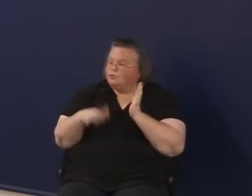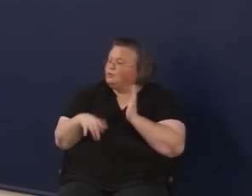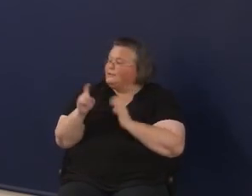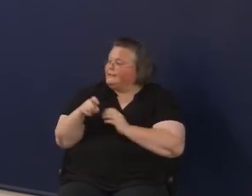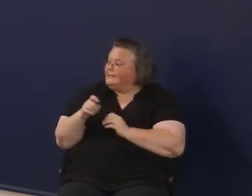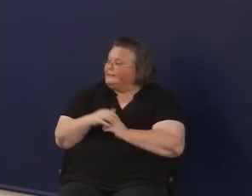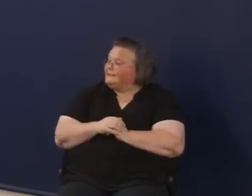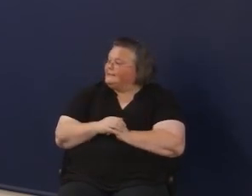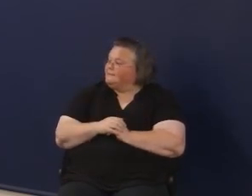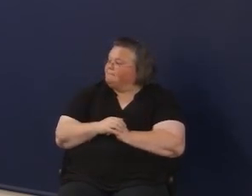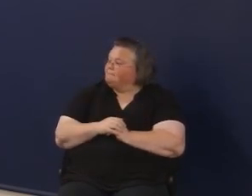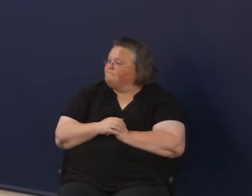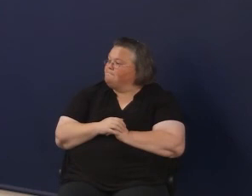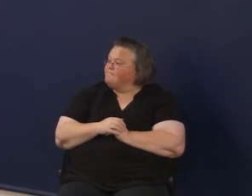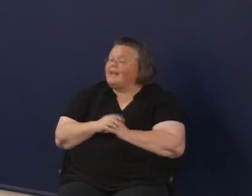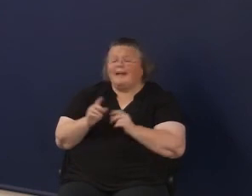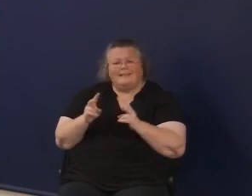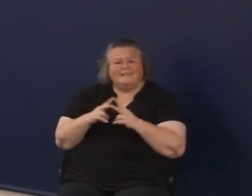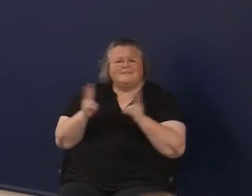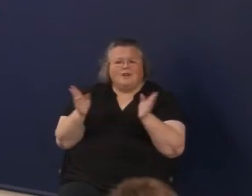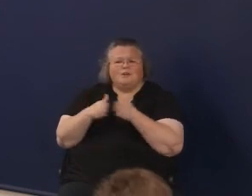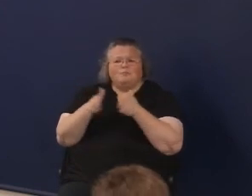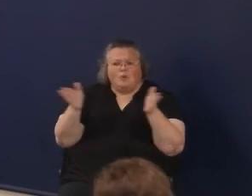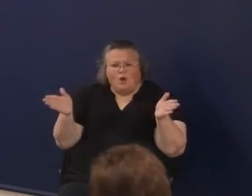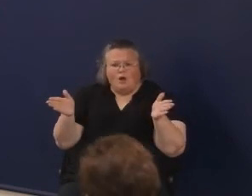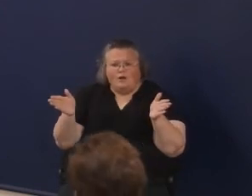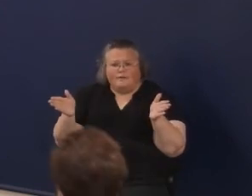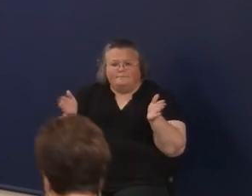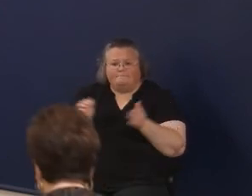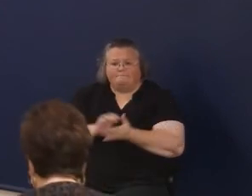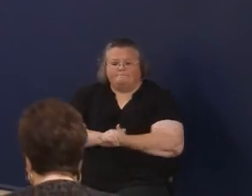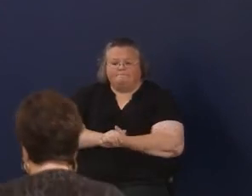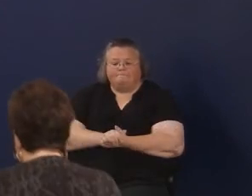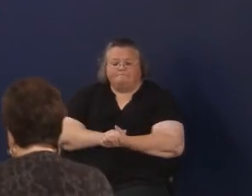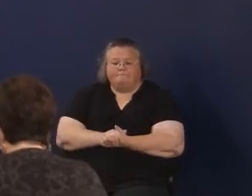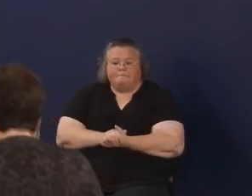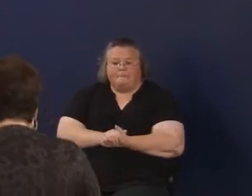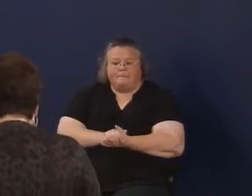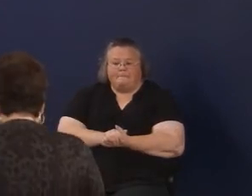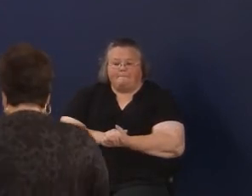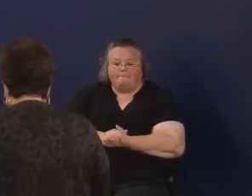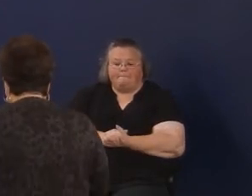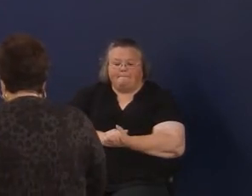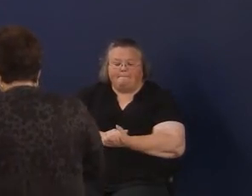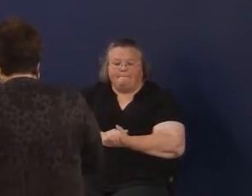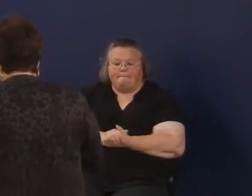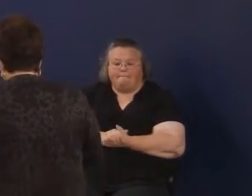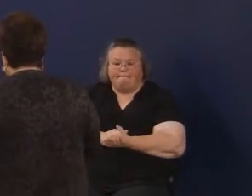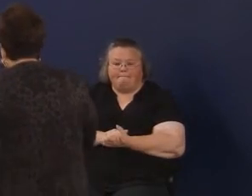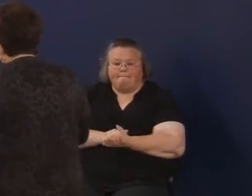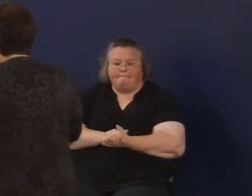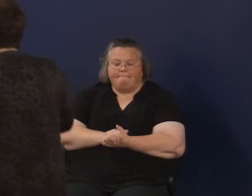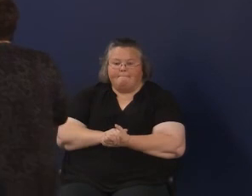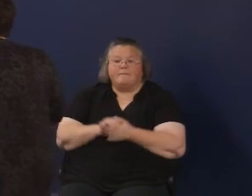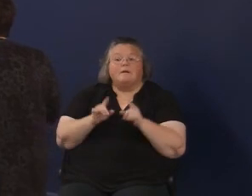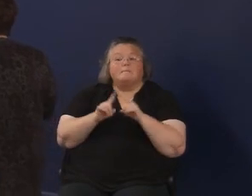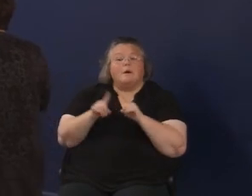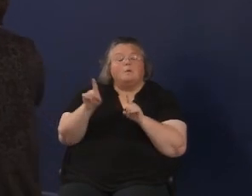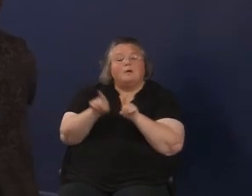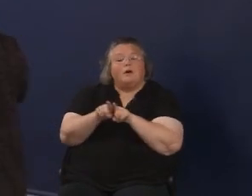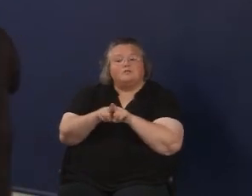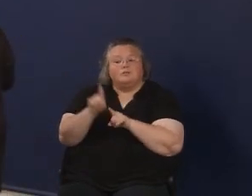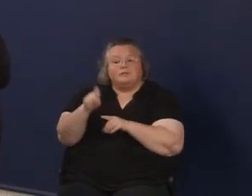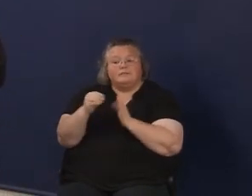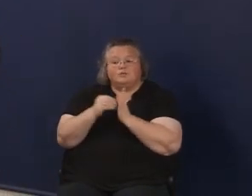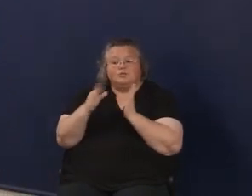it's very broad in that sense, but we also need that students to leverage that point.